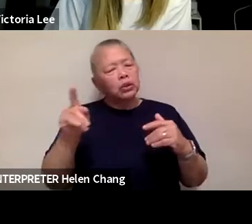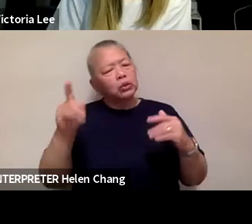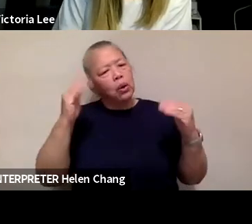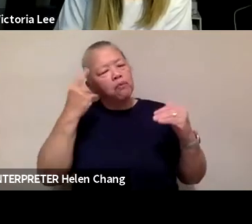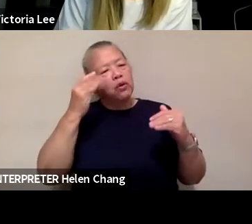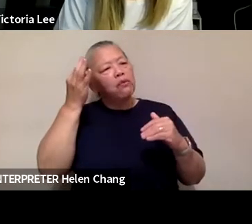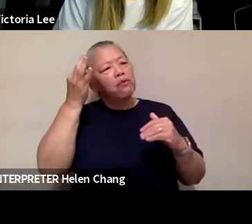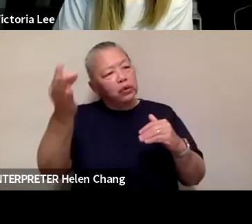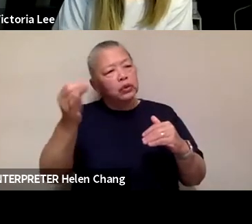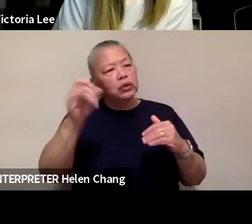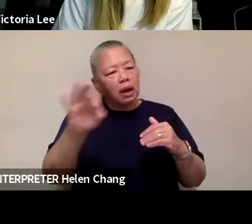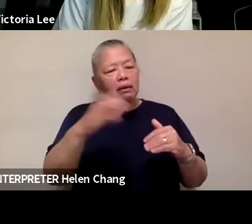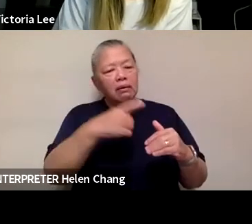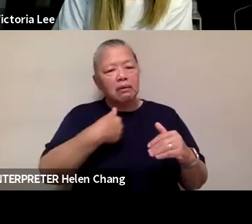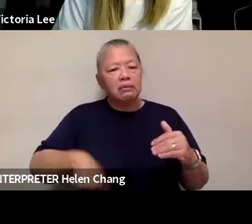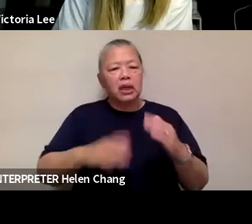future of Chinatown?